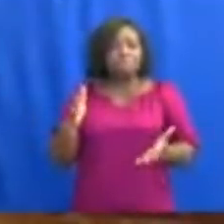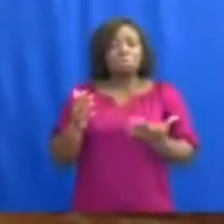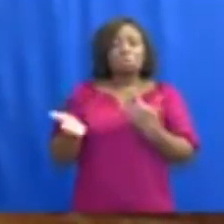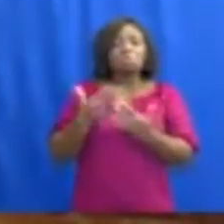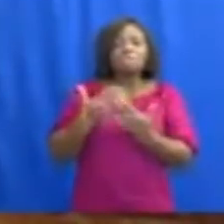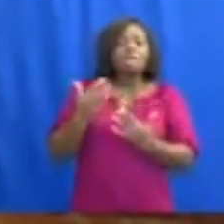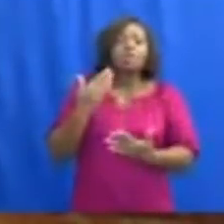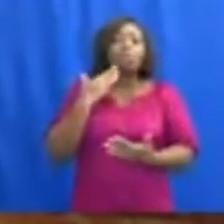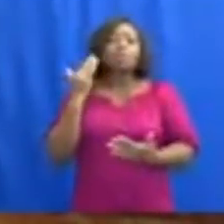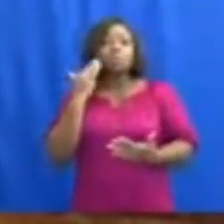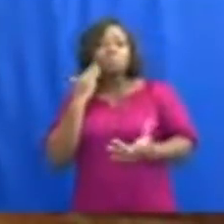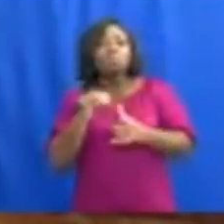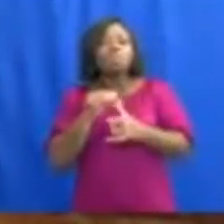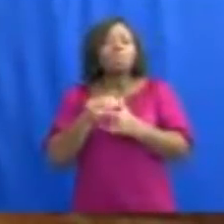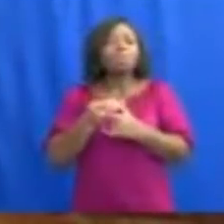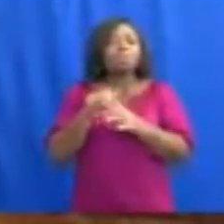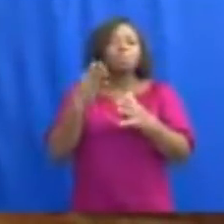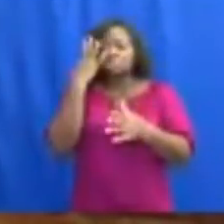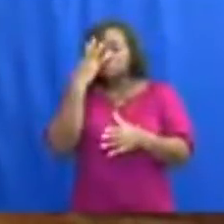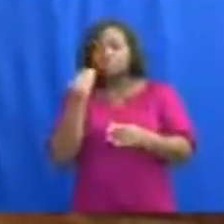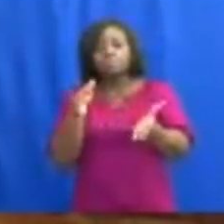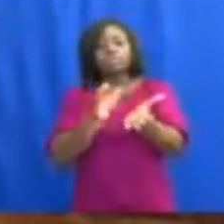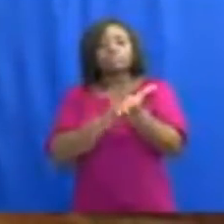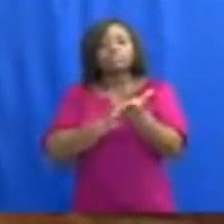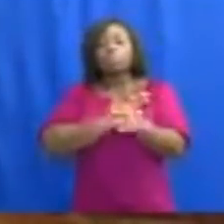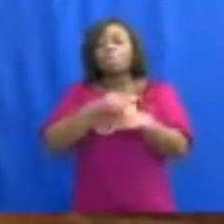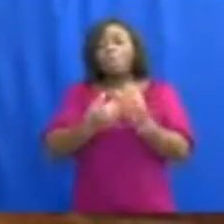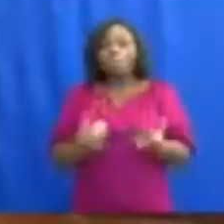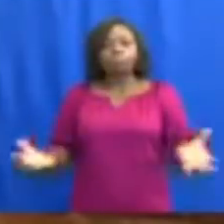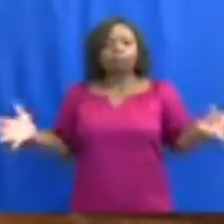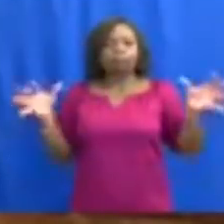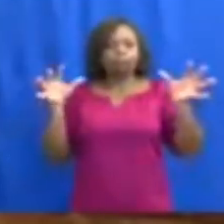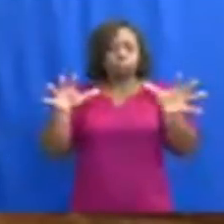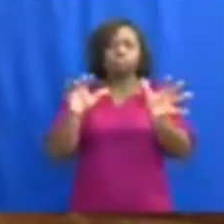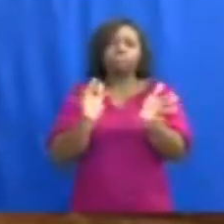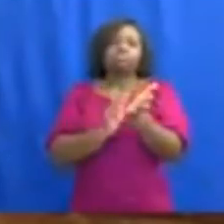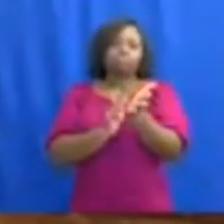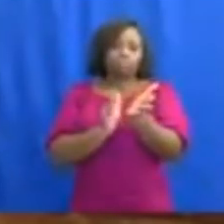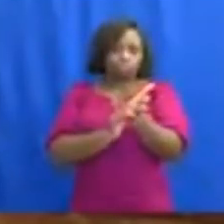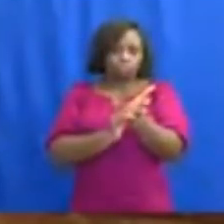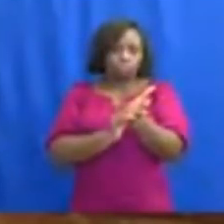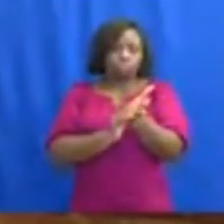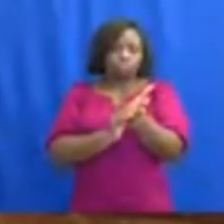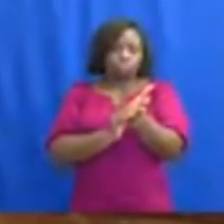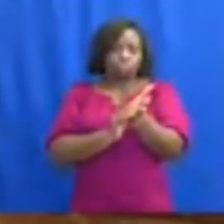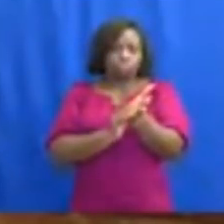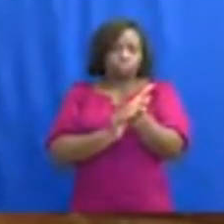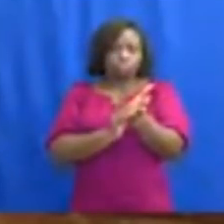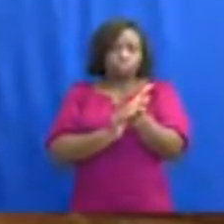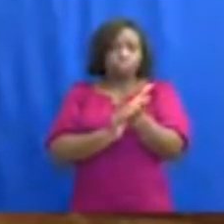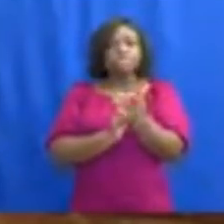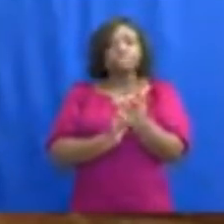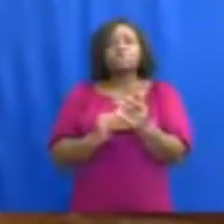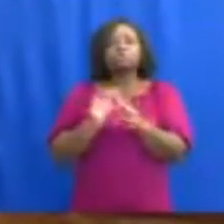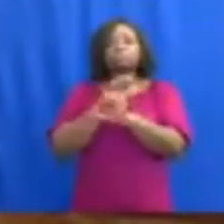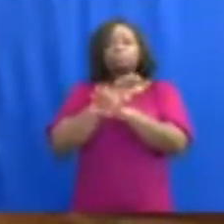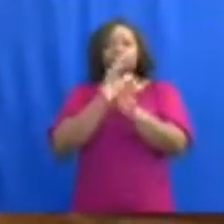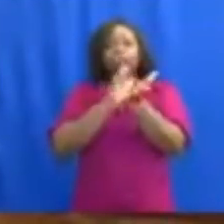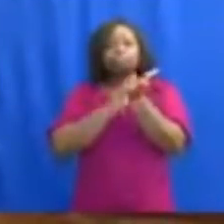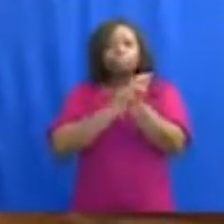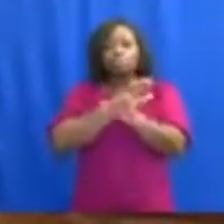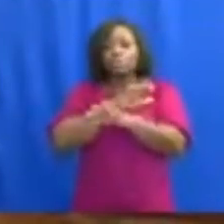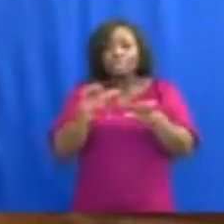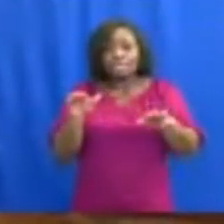will be resident in these boarding houses, whilst day students in schools without boarding